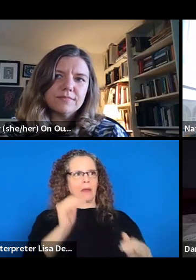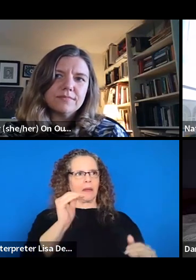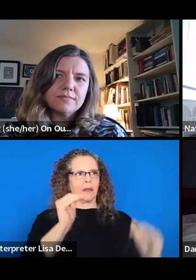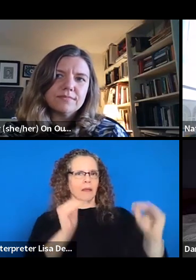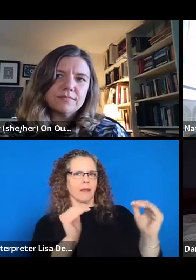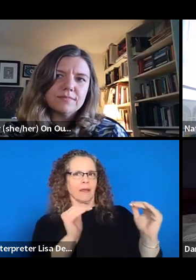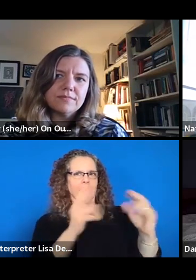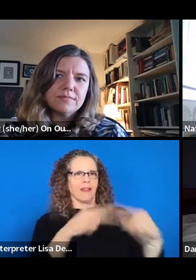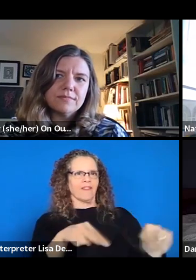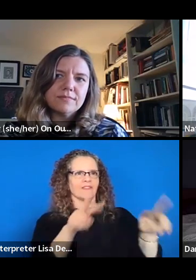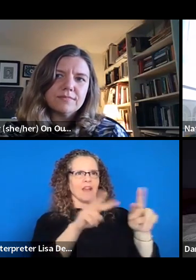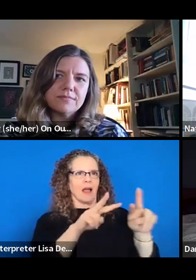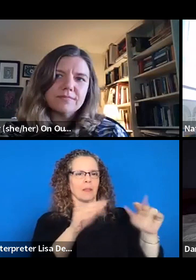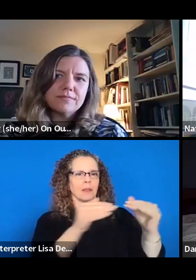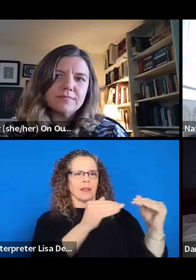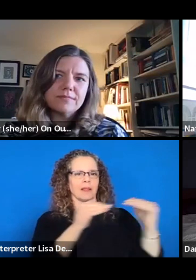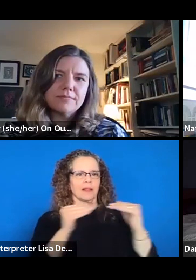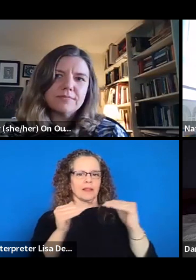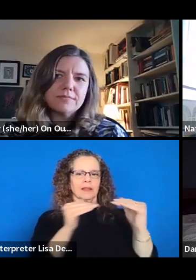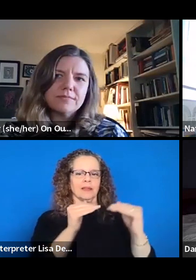equitable, equitably.